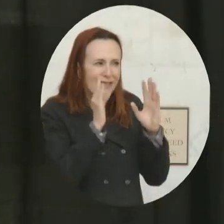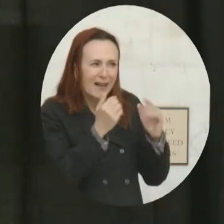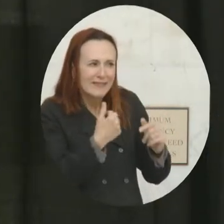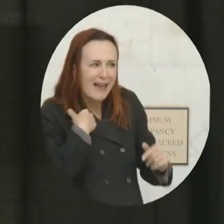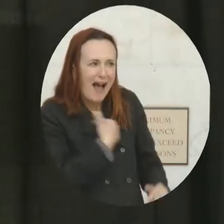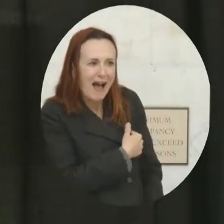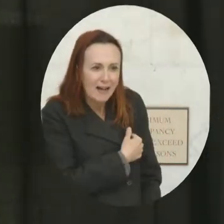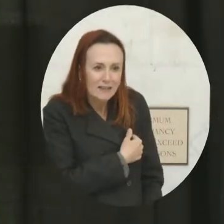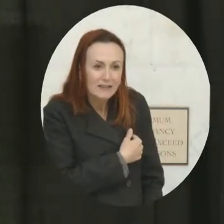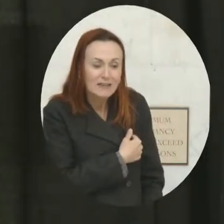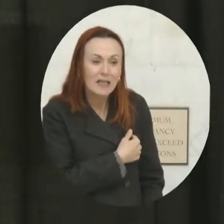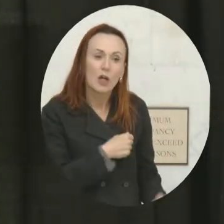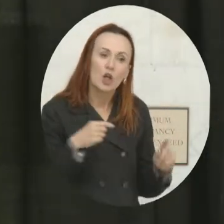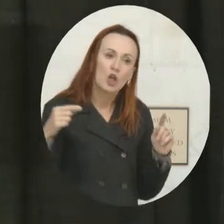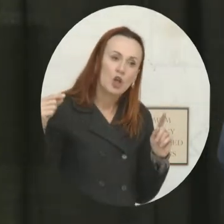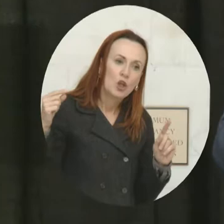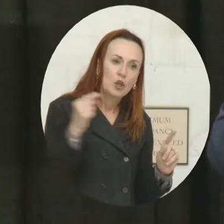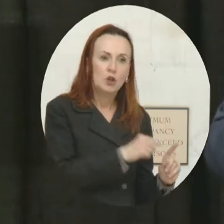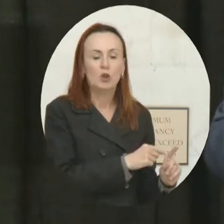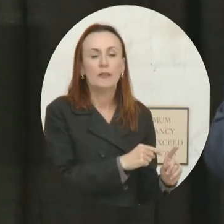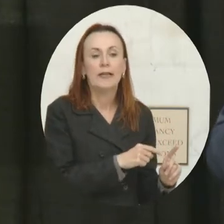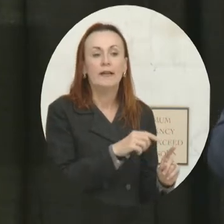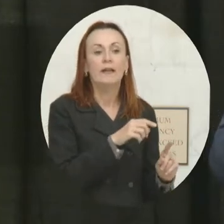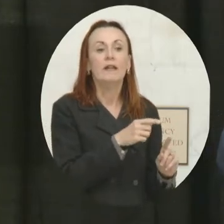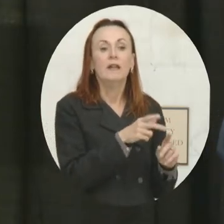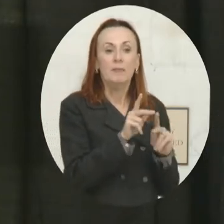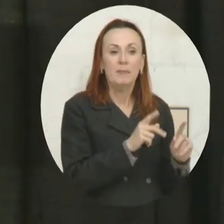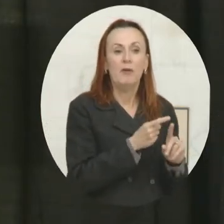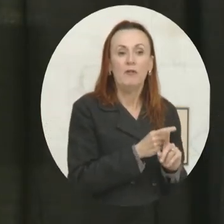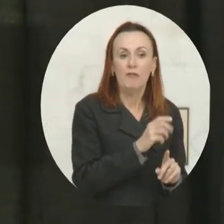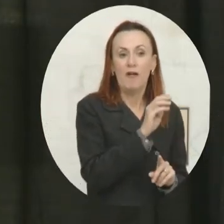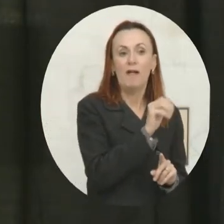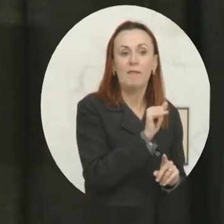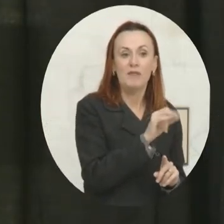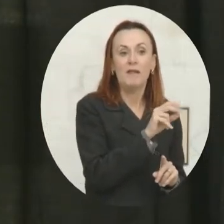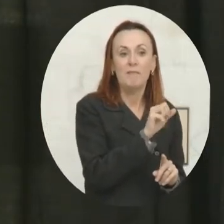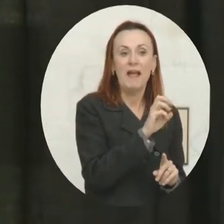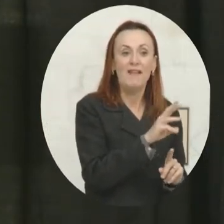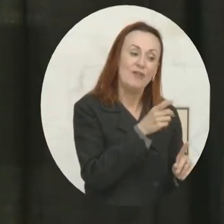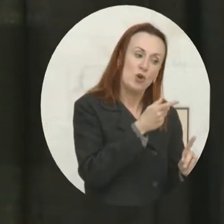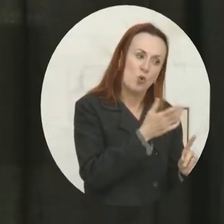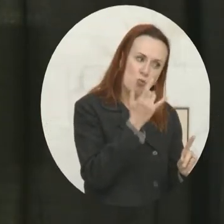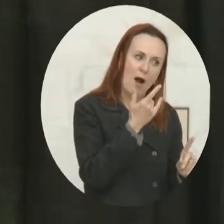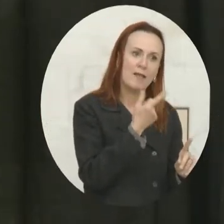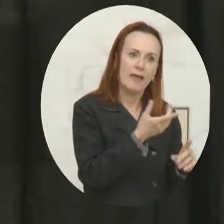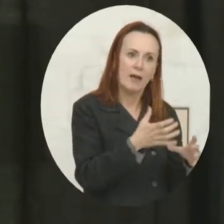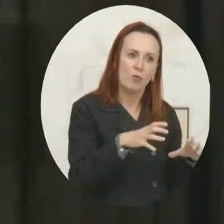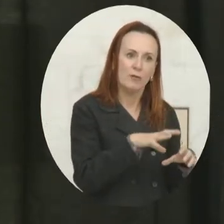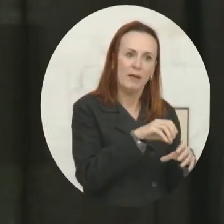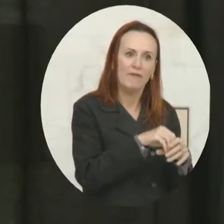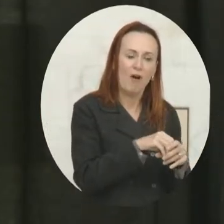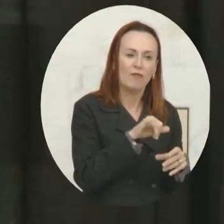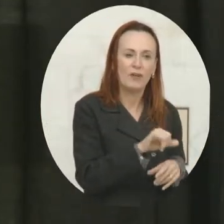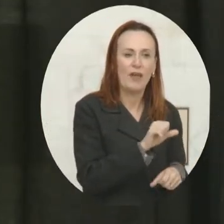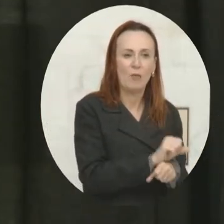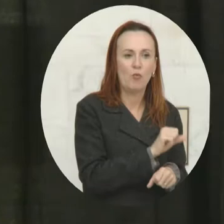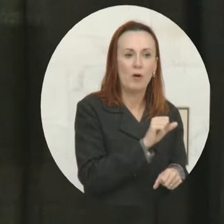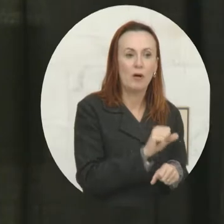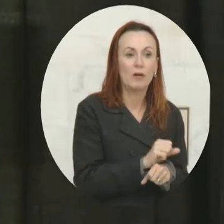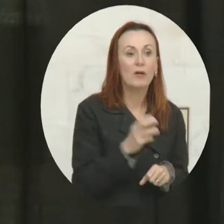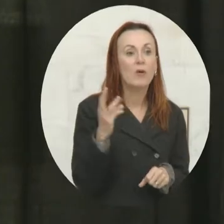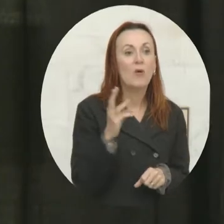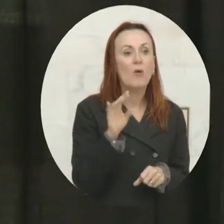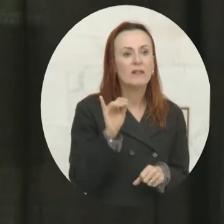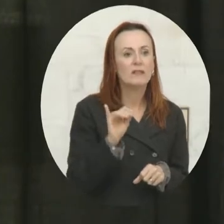Listen to G.L. Hodge and Felicia Thibodeau from the Bayview and find out why they want to do this work. And because the people in West Oakland feel a similar social